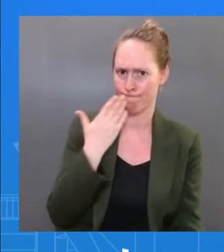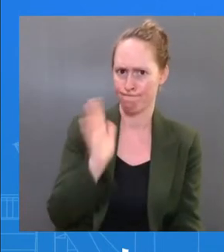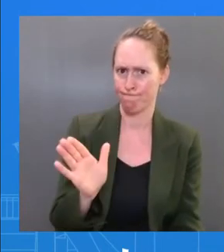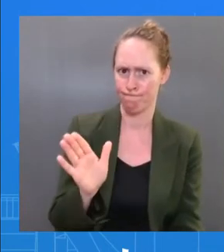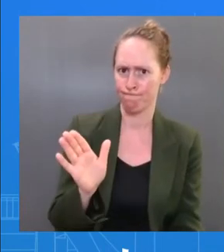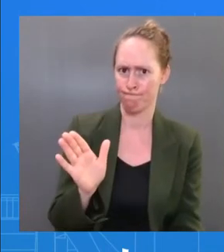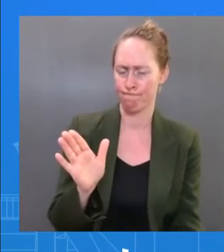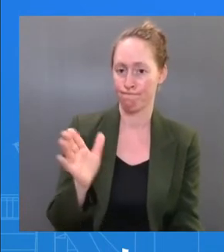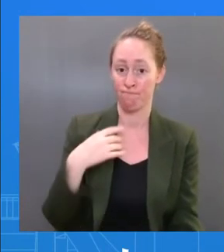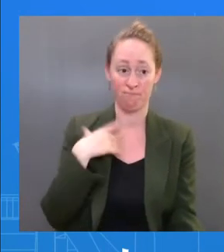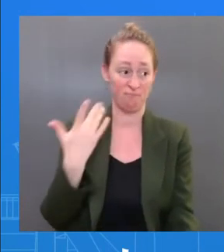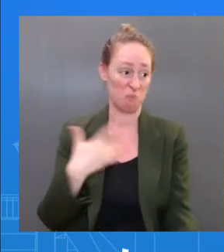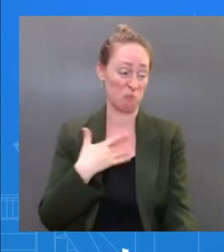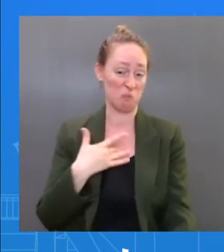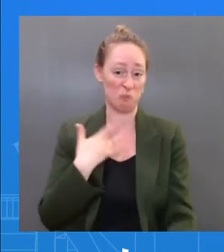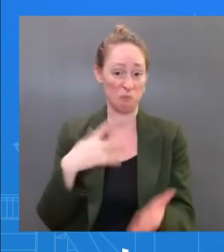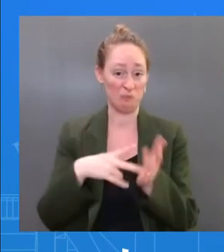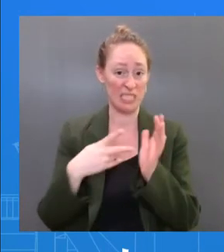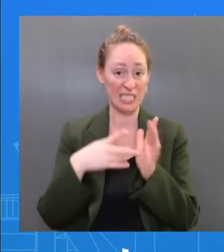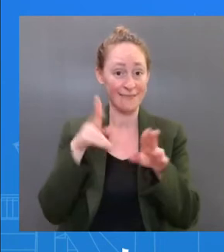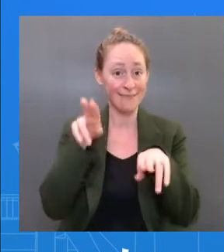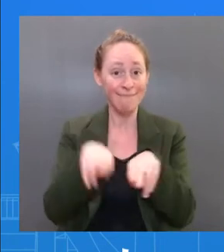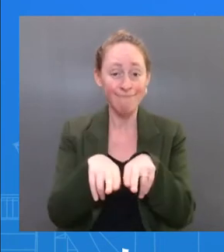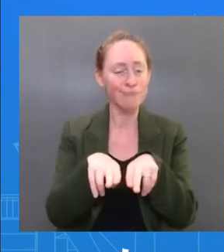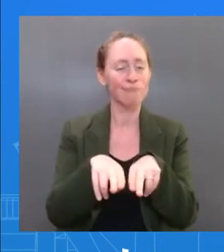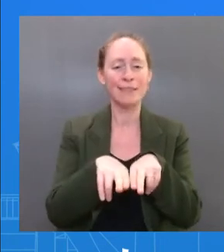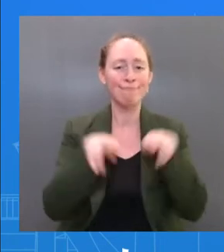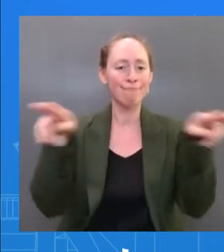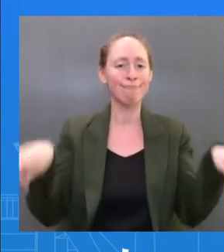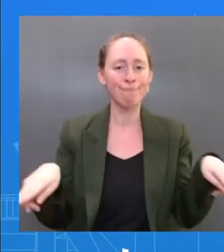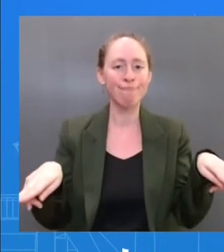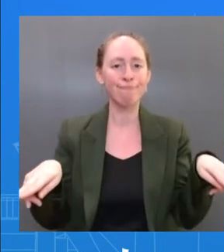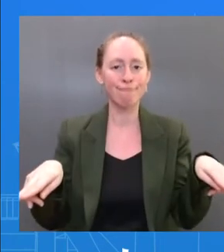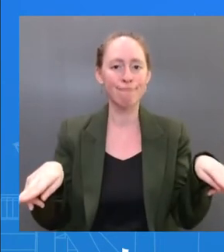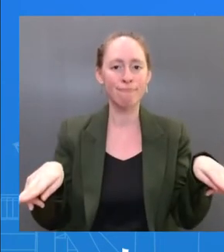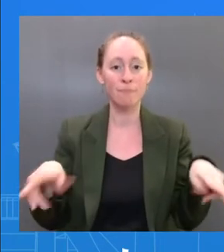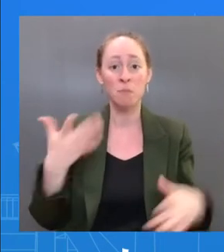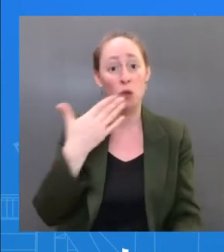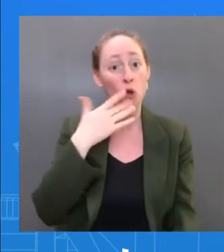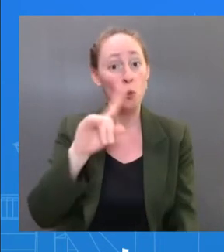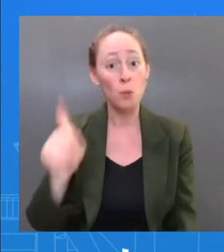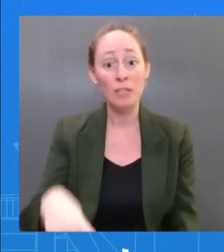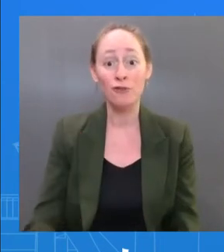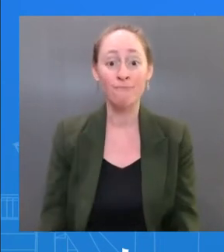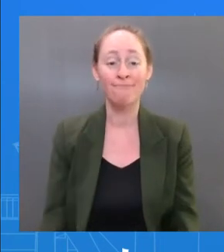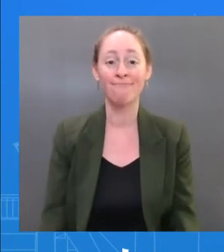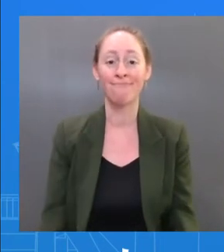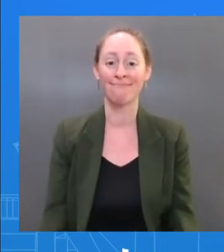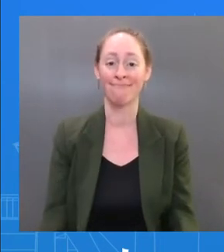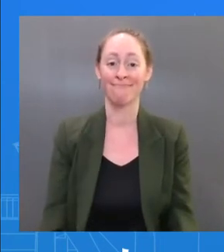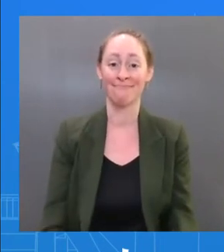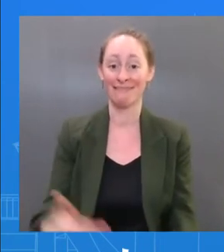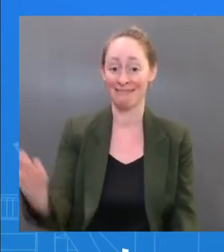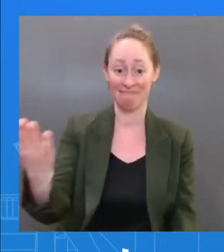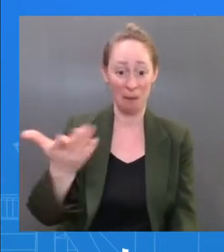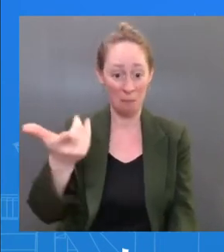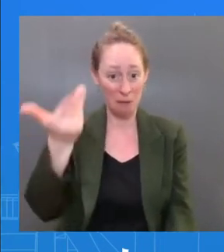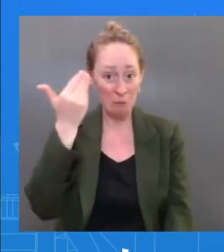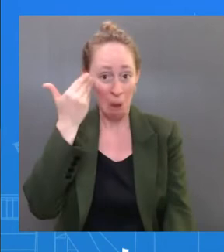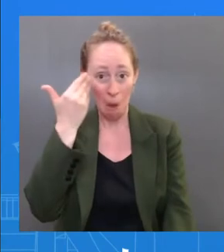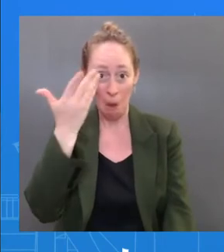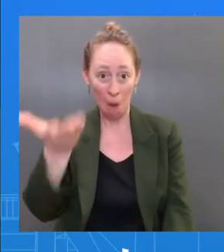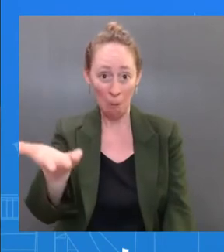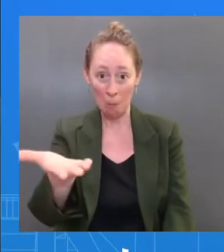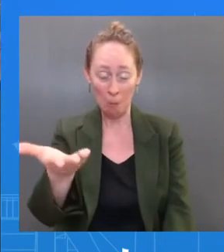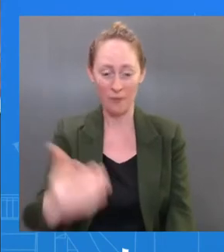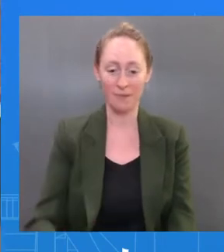But — but that's — that's — I don't know if you have anything more on the First Lady. But obviously, I think she will continue — she will stay away from